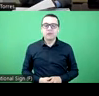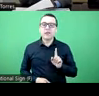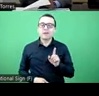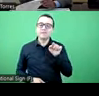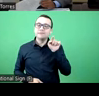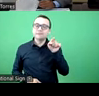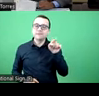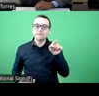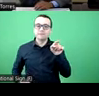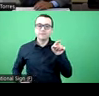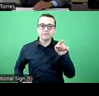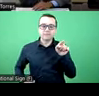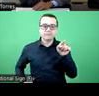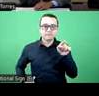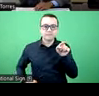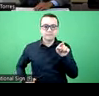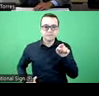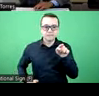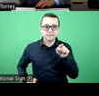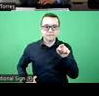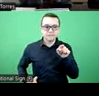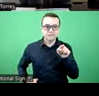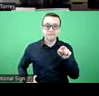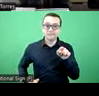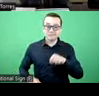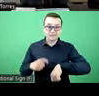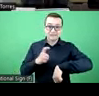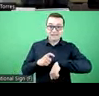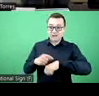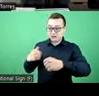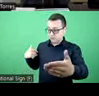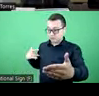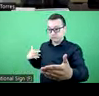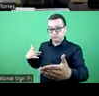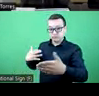And basically here, the evolution in time